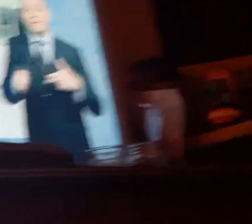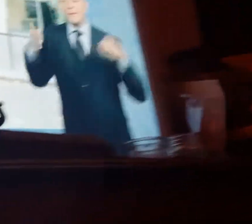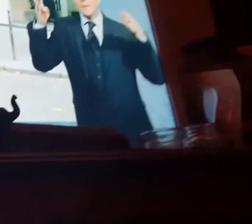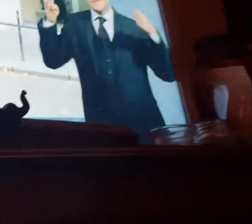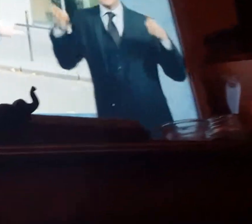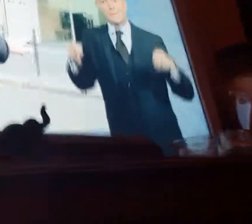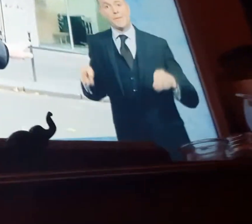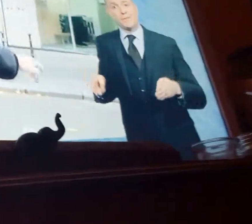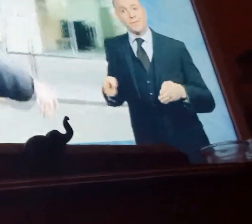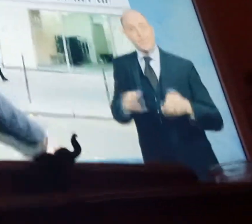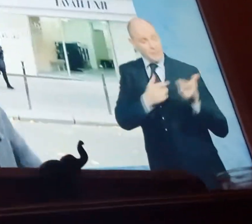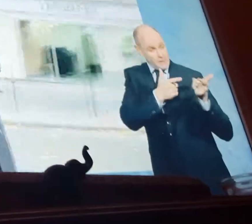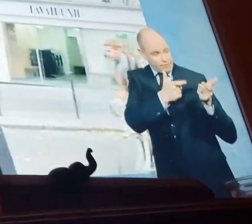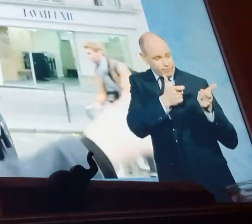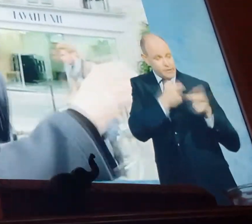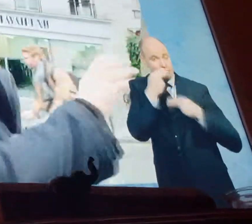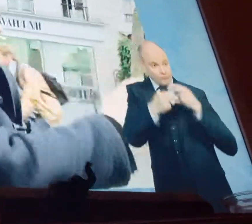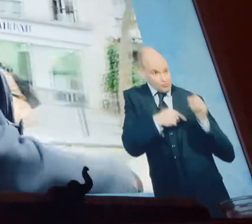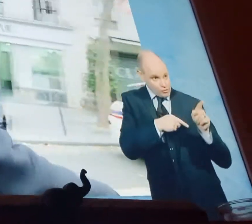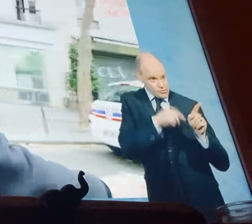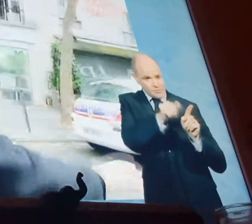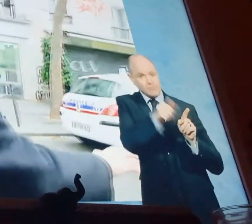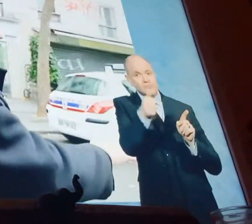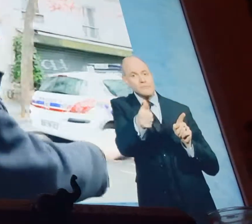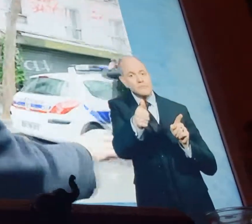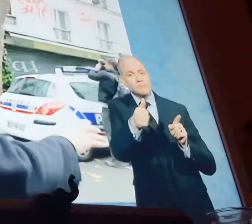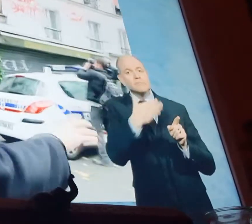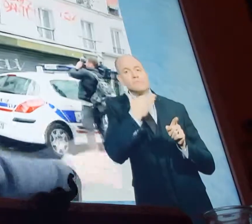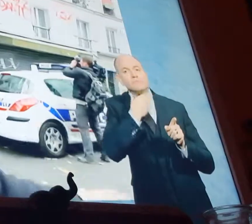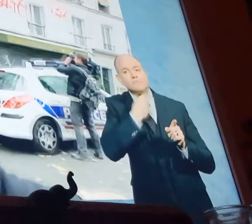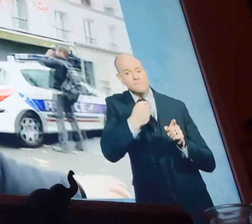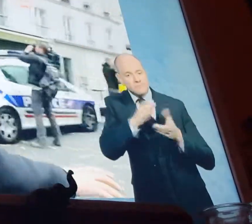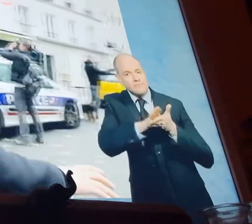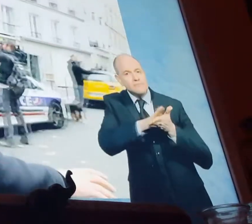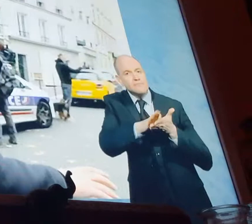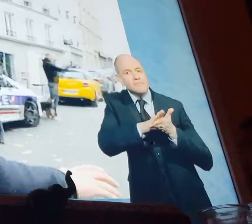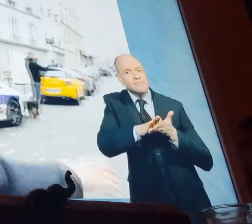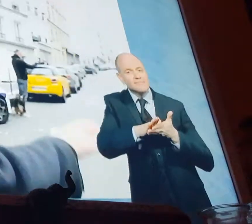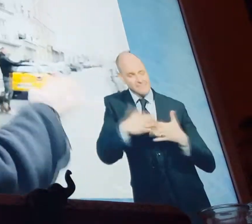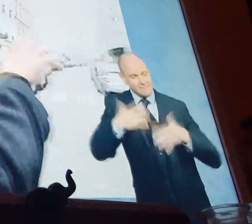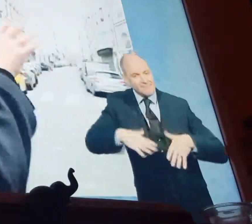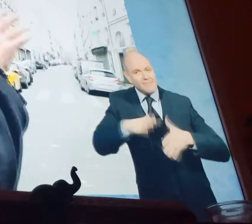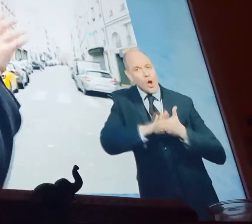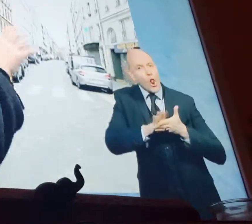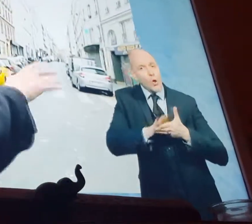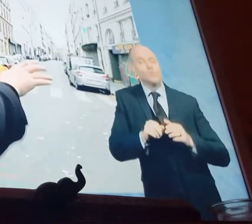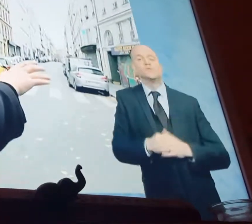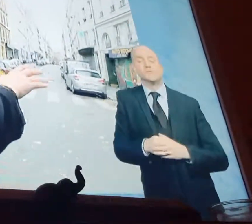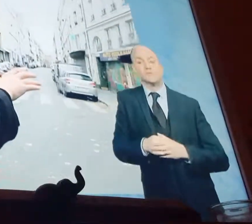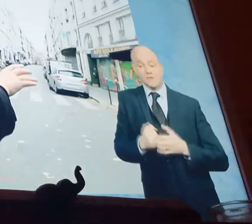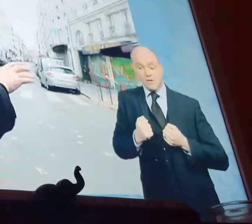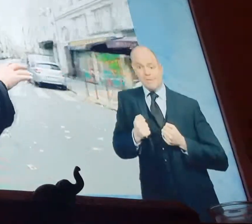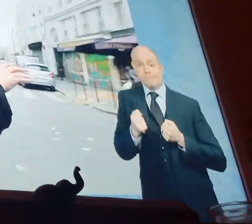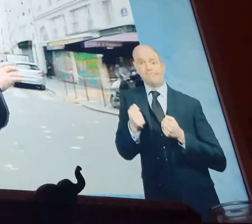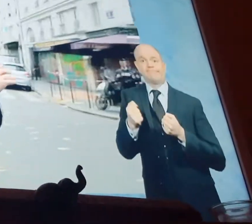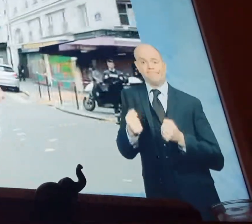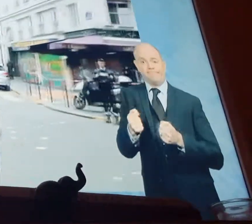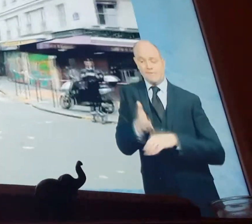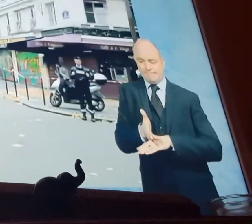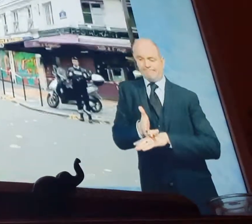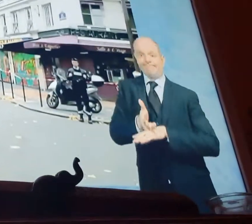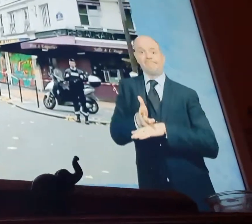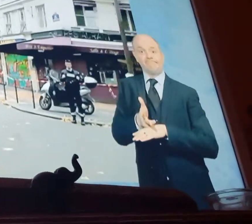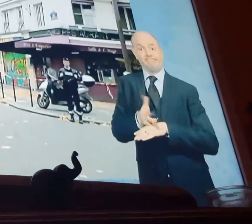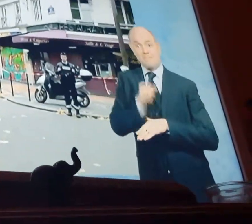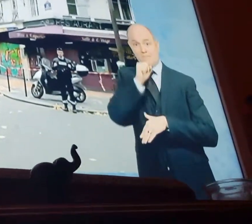laundrette, and then the car stopped. Two men got out, and they shot at that restaurant there. And